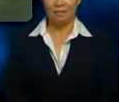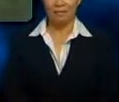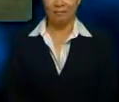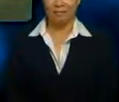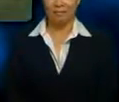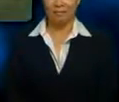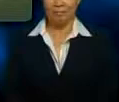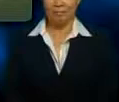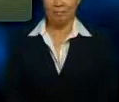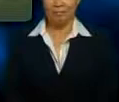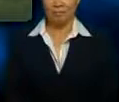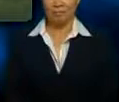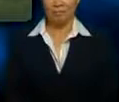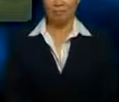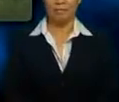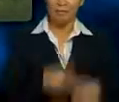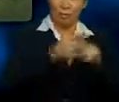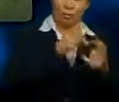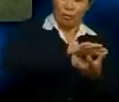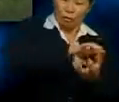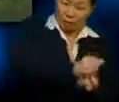The press kits from the pressing station